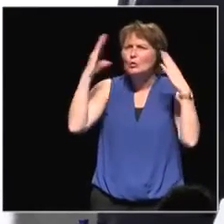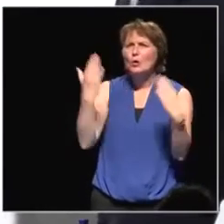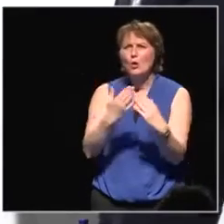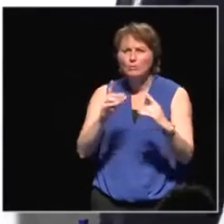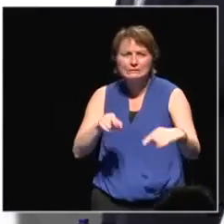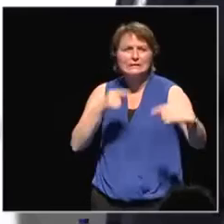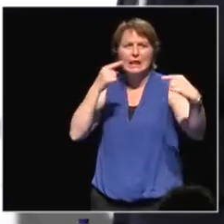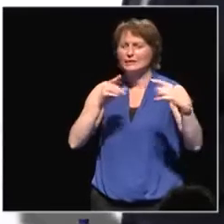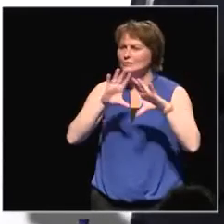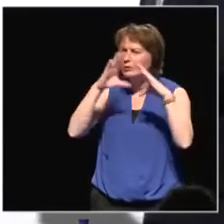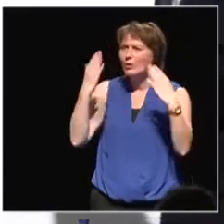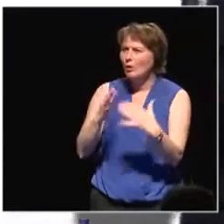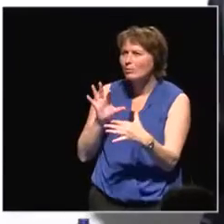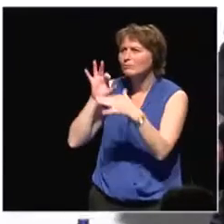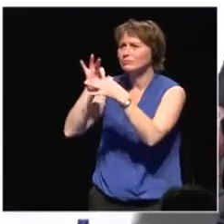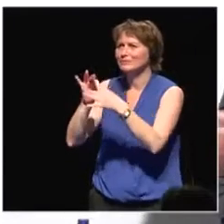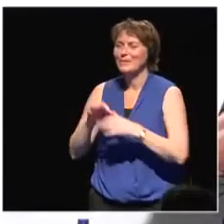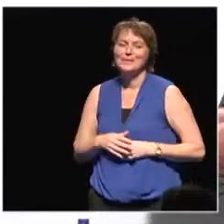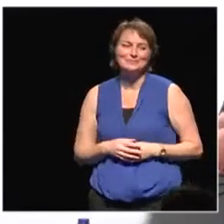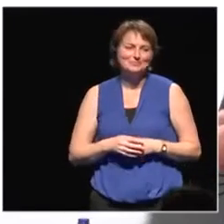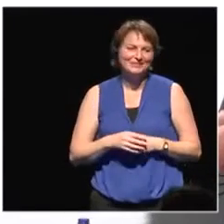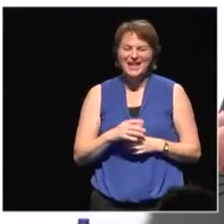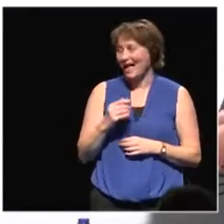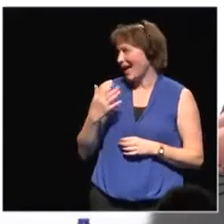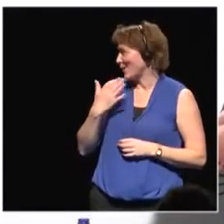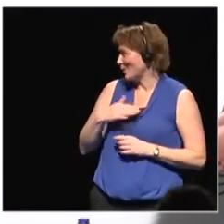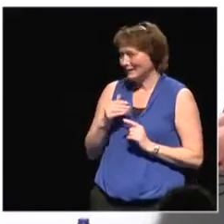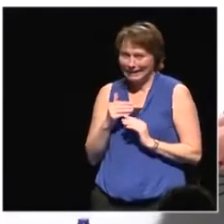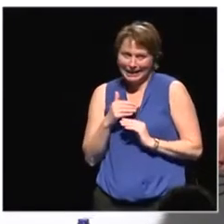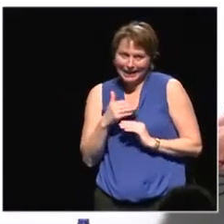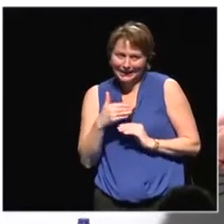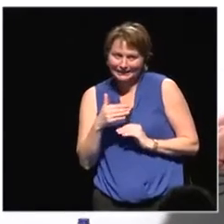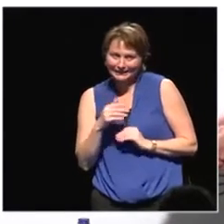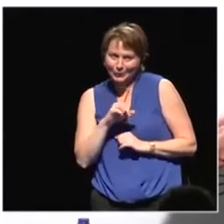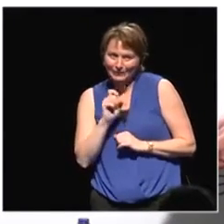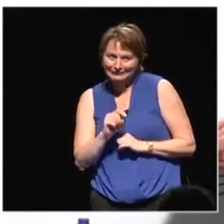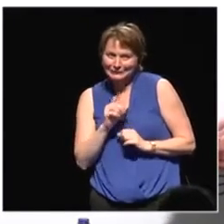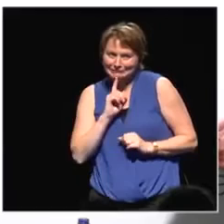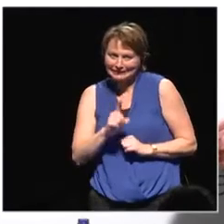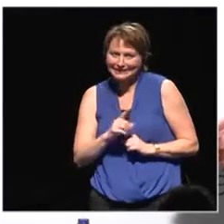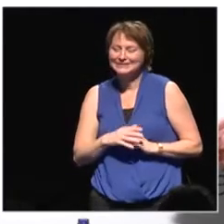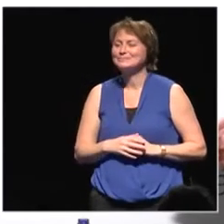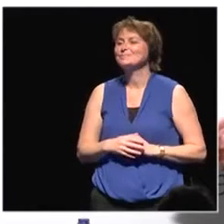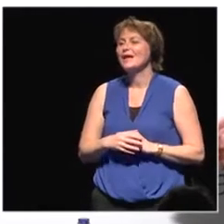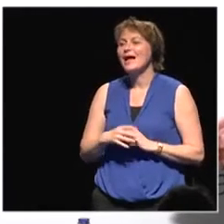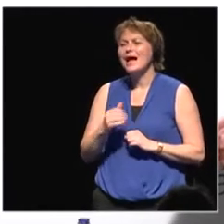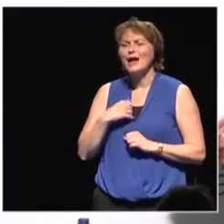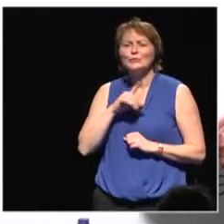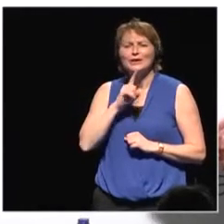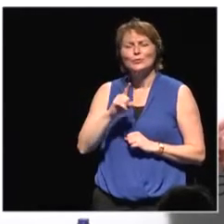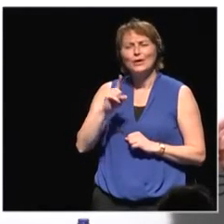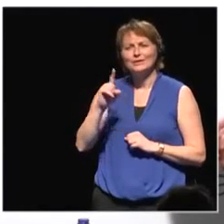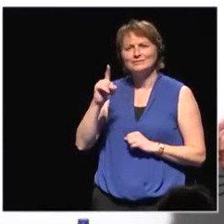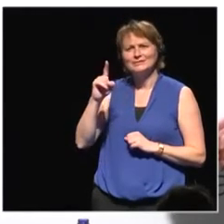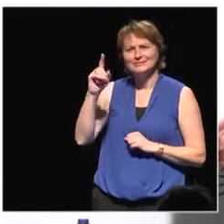connections and so on? I'll actually explore that question later on, but I wanted to really address the concept